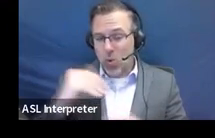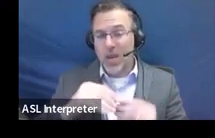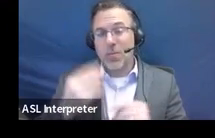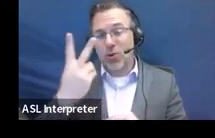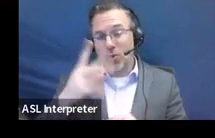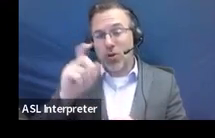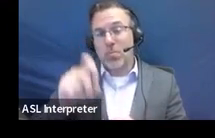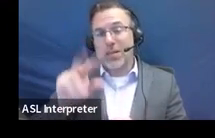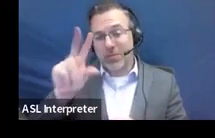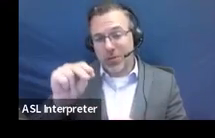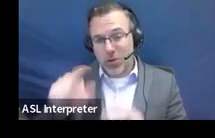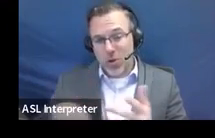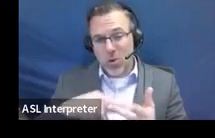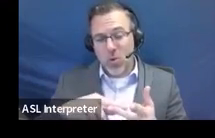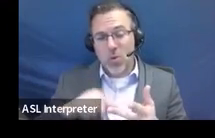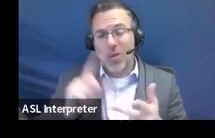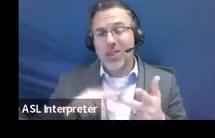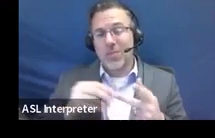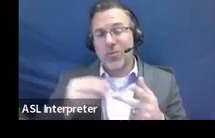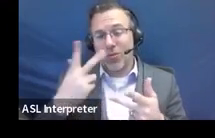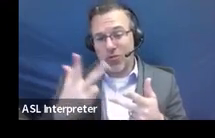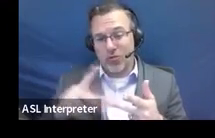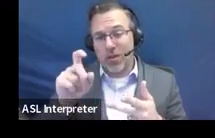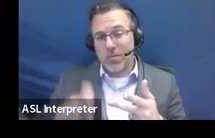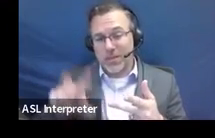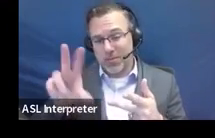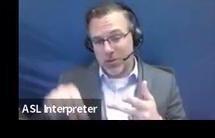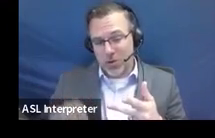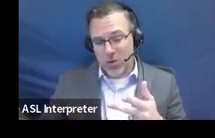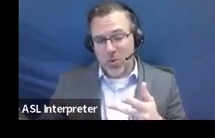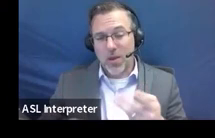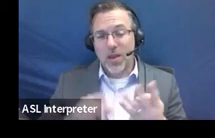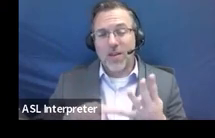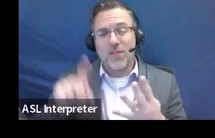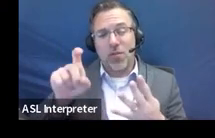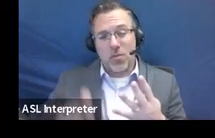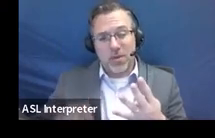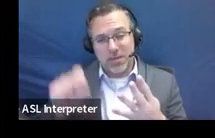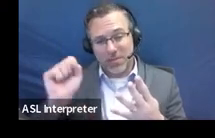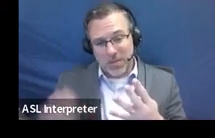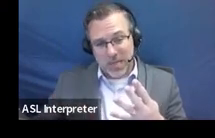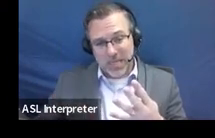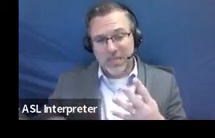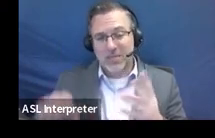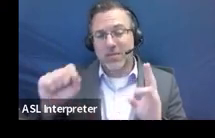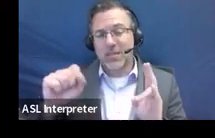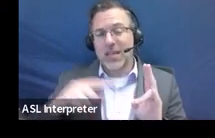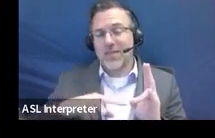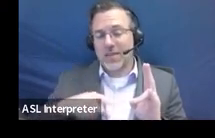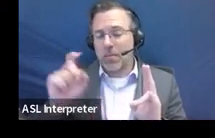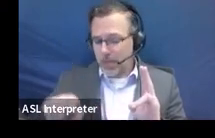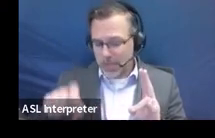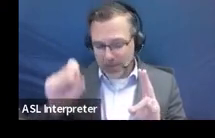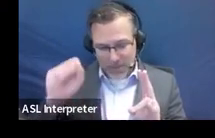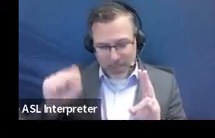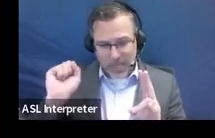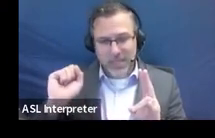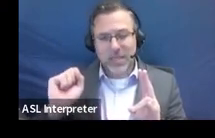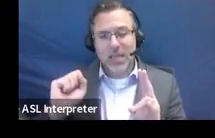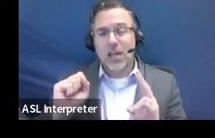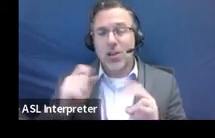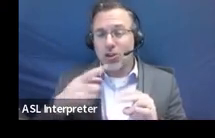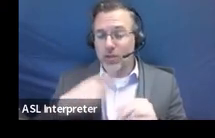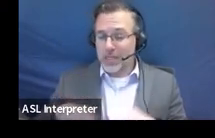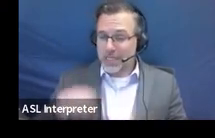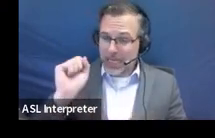question three have to be no. Four must be yes. Seven must be yes. And then once you say yes here,